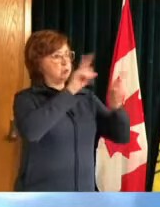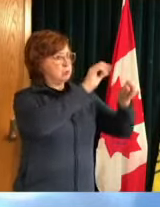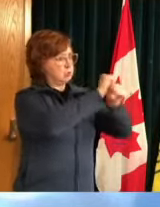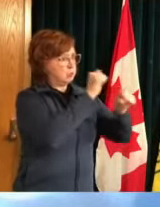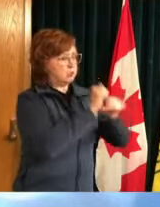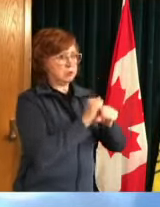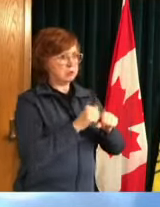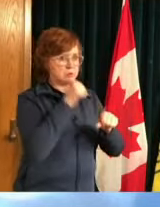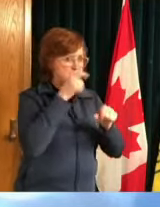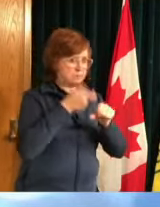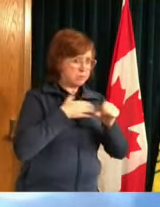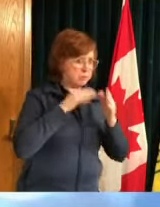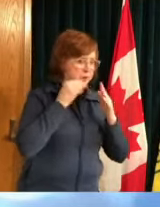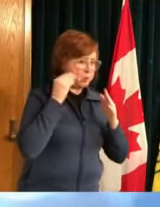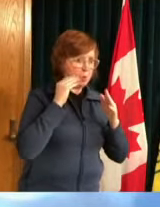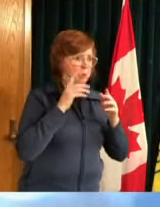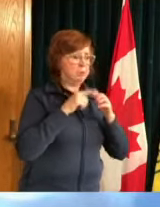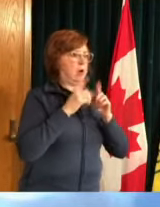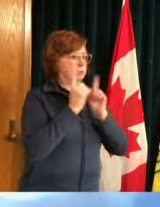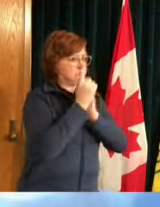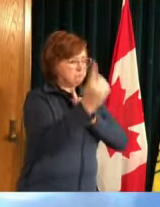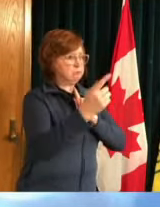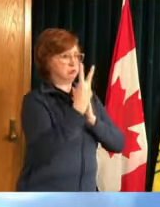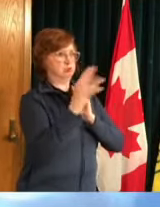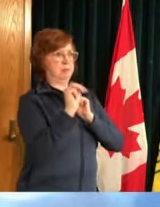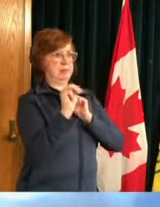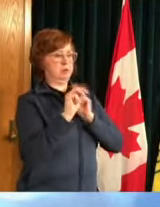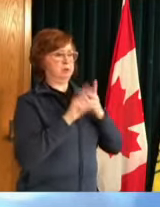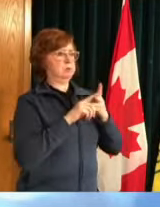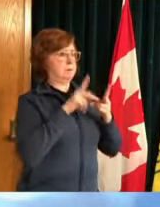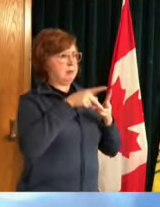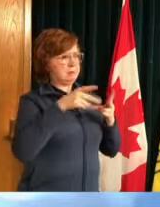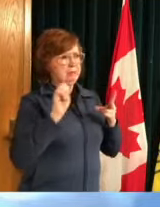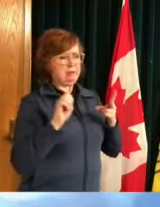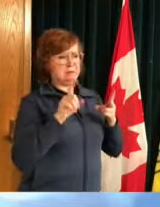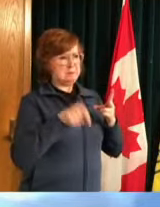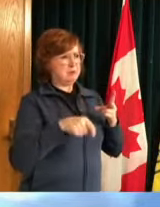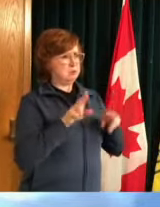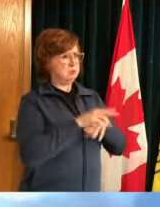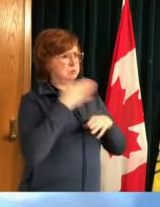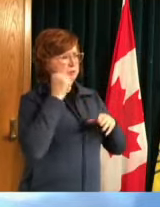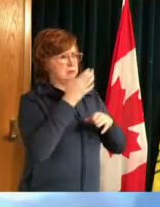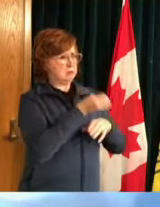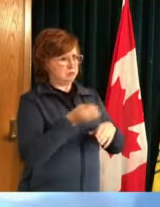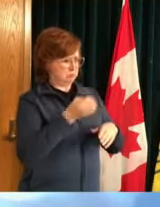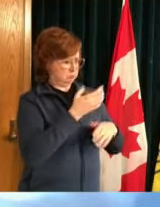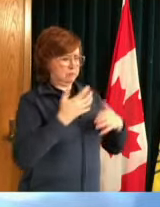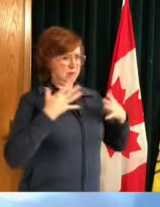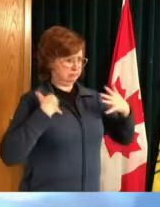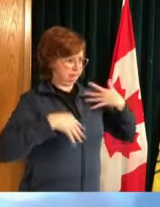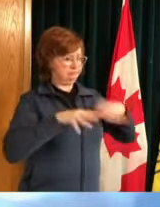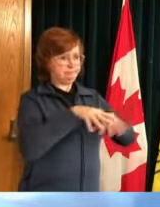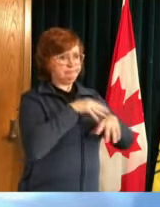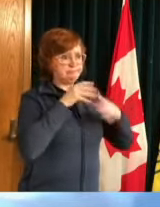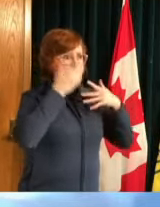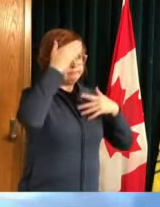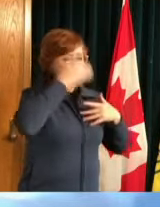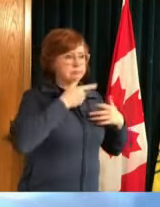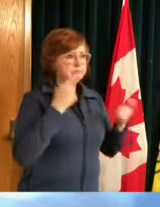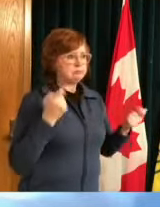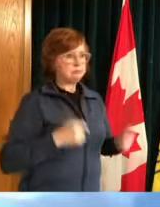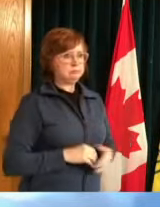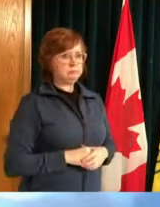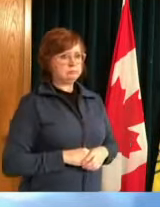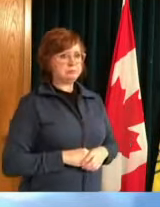ppe available to non-healthcare workers which includes in many cases you know for example in personal care services a